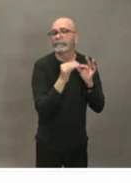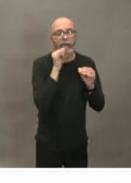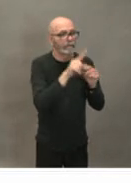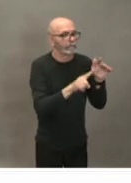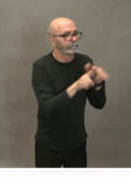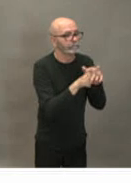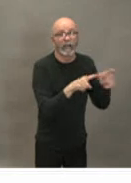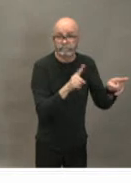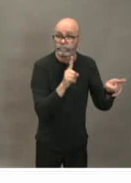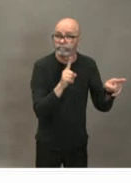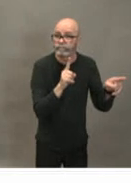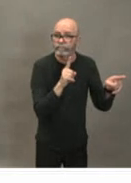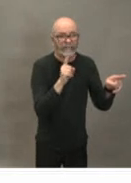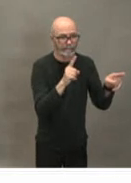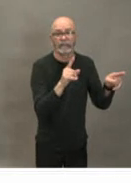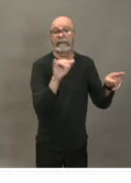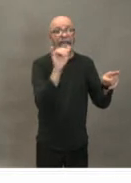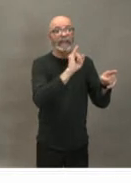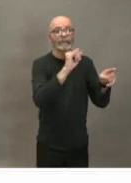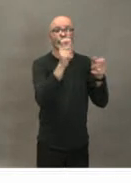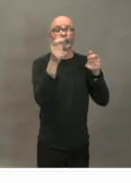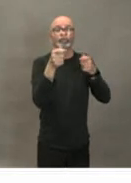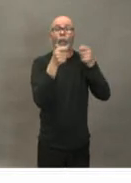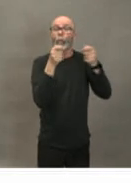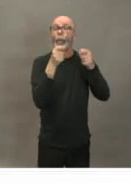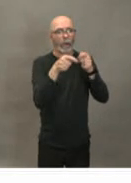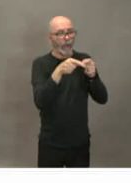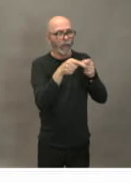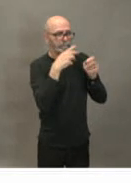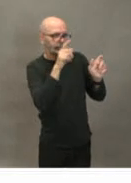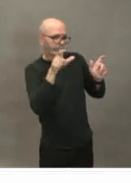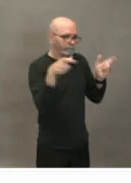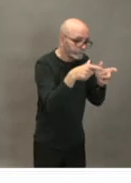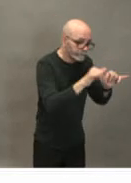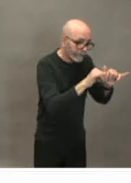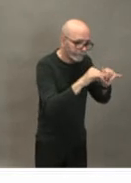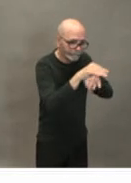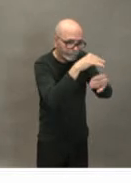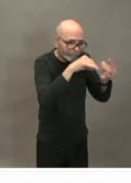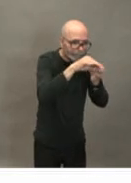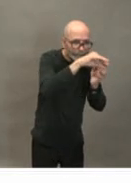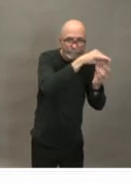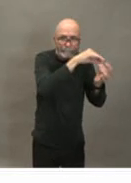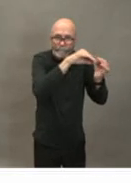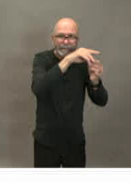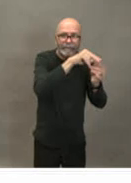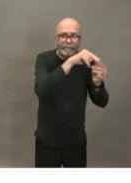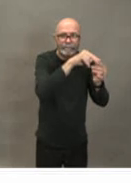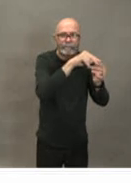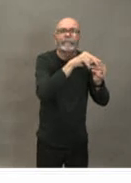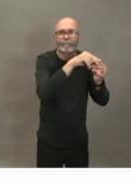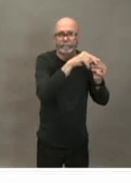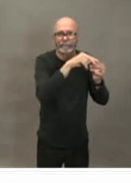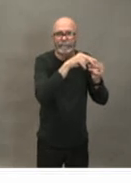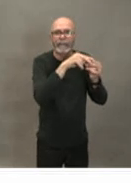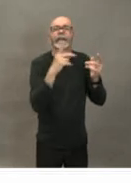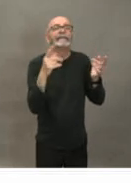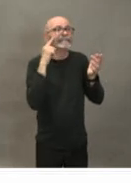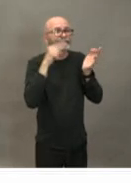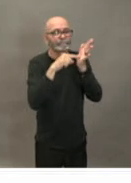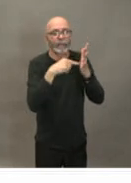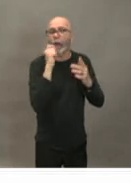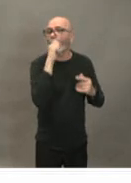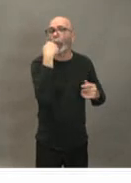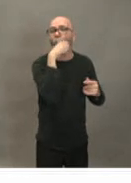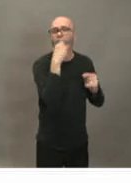you're taking the the test which requires a swab going through the back of the nose into the throat increases the risk of the health care worker taking the test